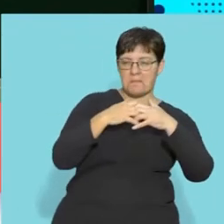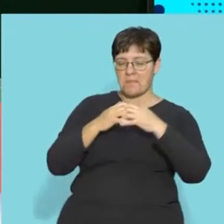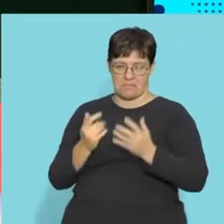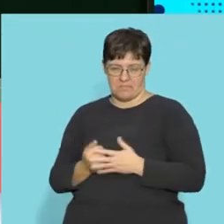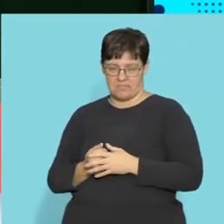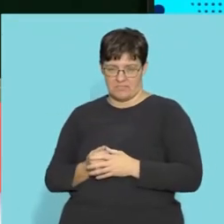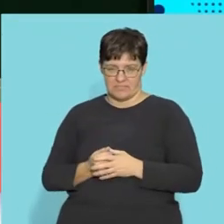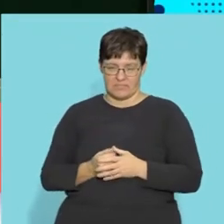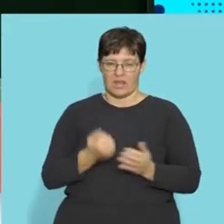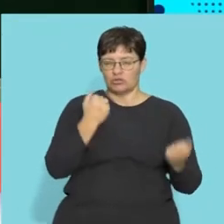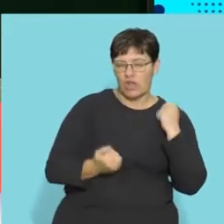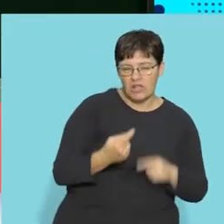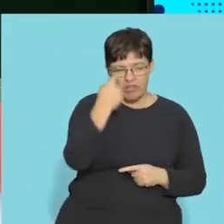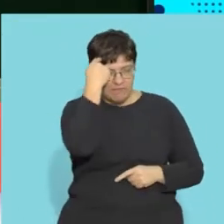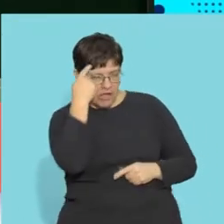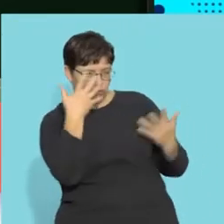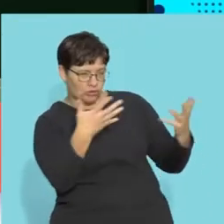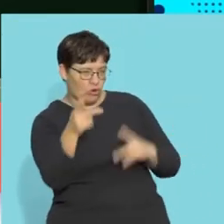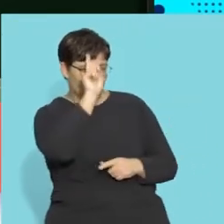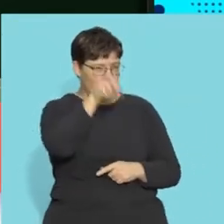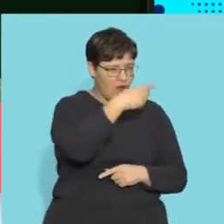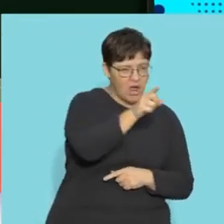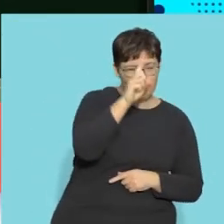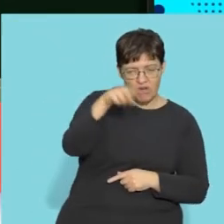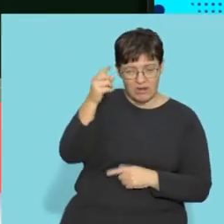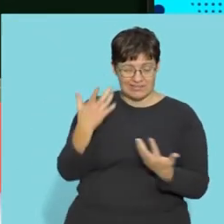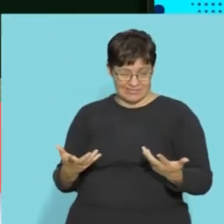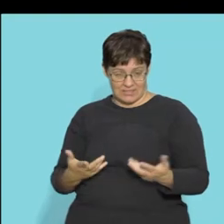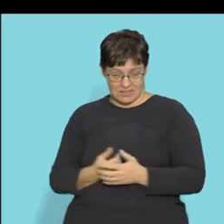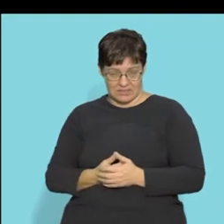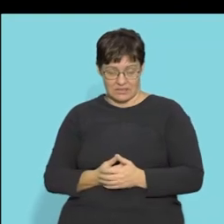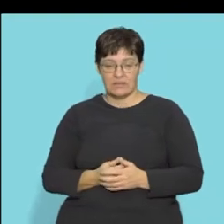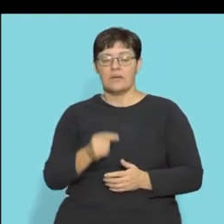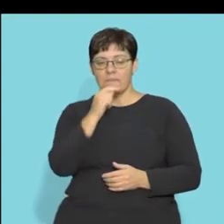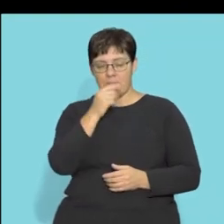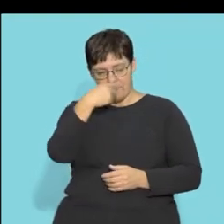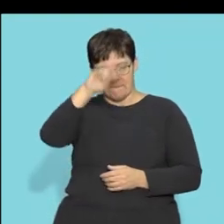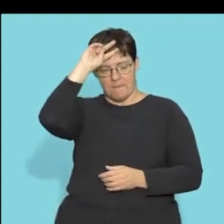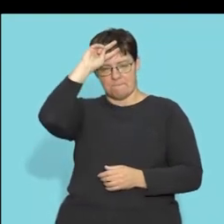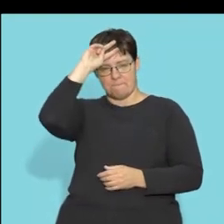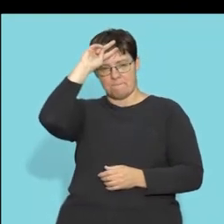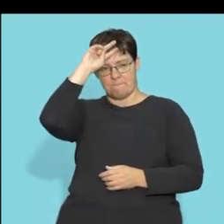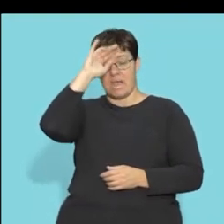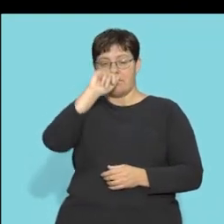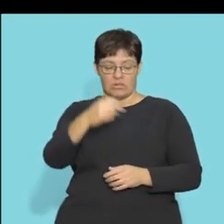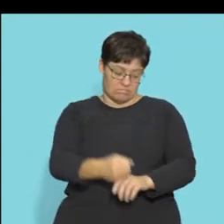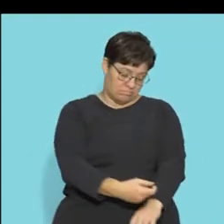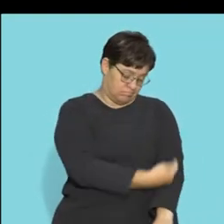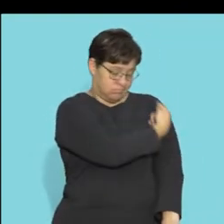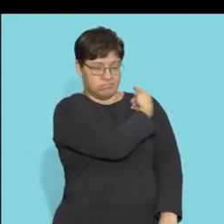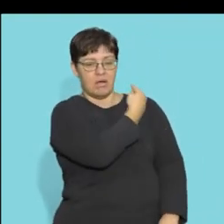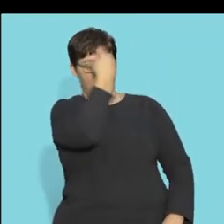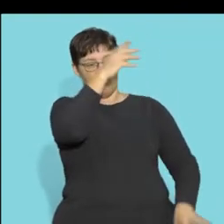thinking you know making decisions judging stuff like that it receives in and interpret